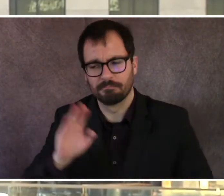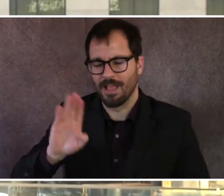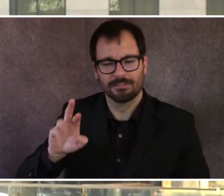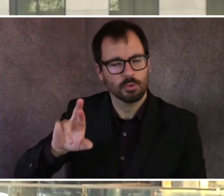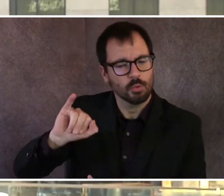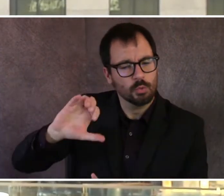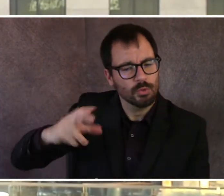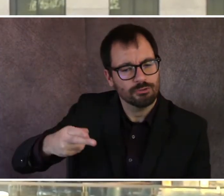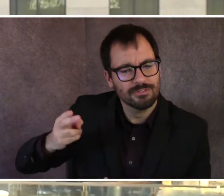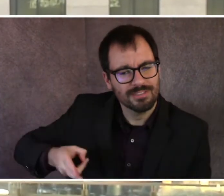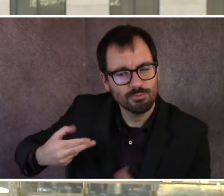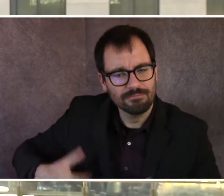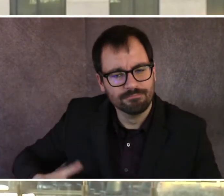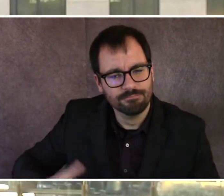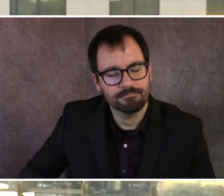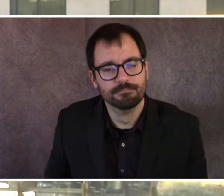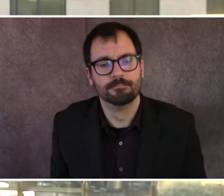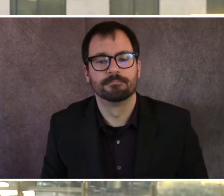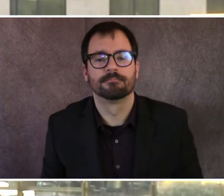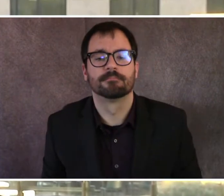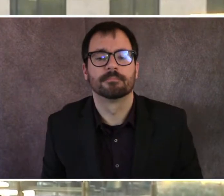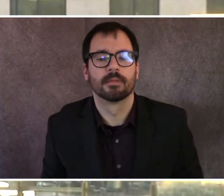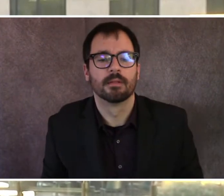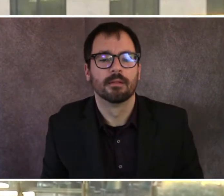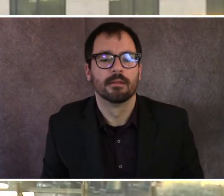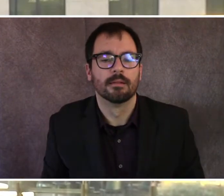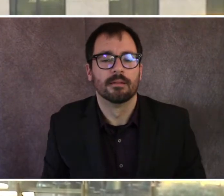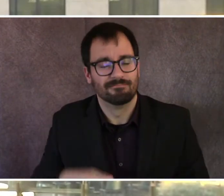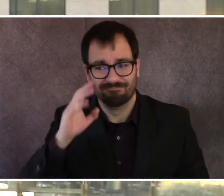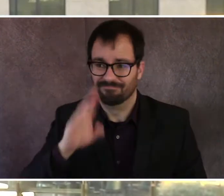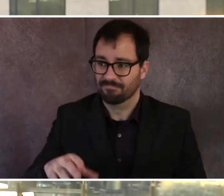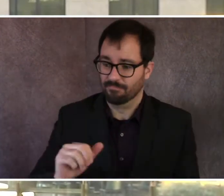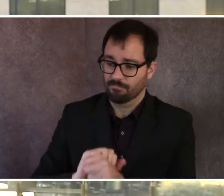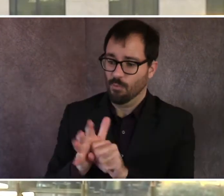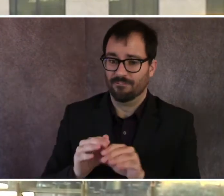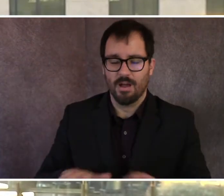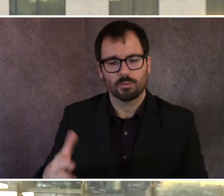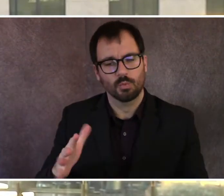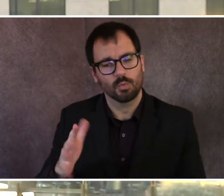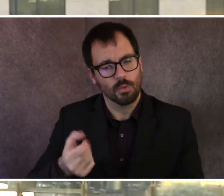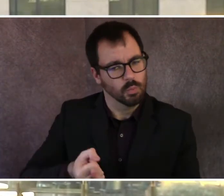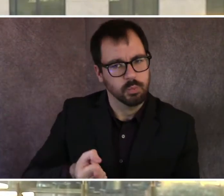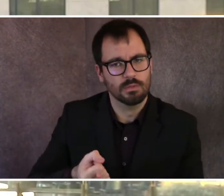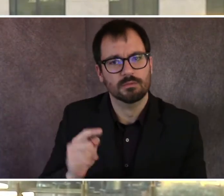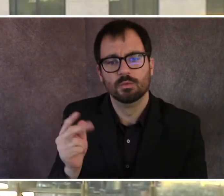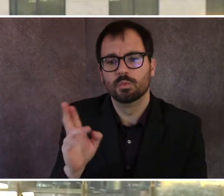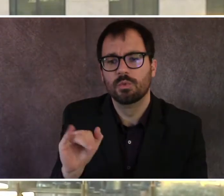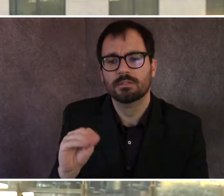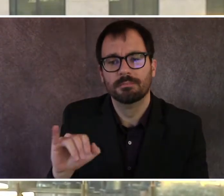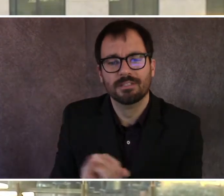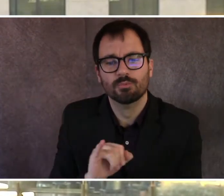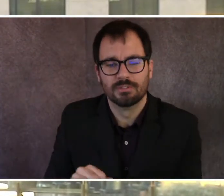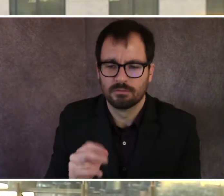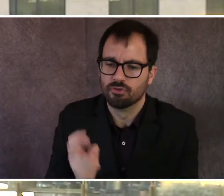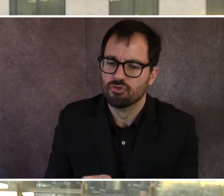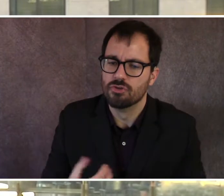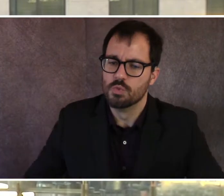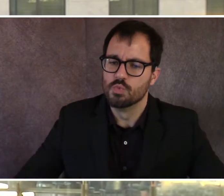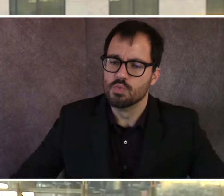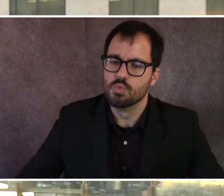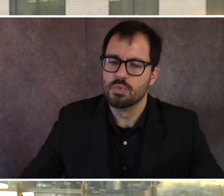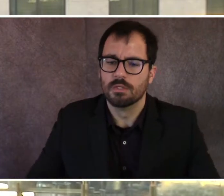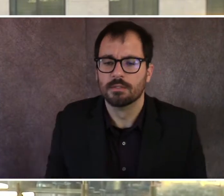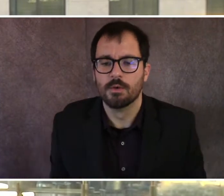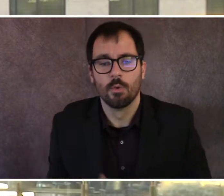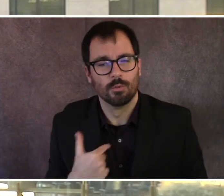been tough on our tourism industry here in Boston, but what we want to be able to do is come out of this quicker. We want to come out of where we are quicker.